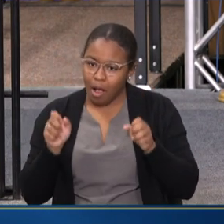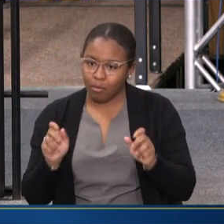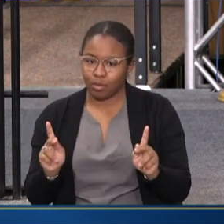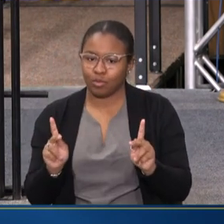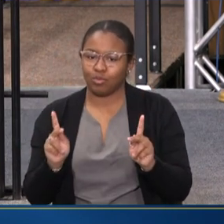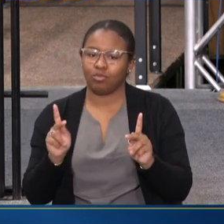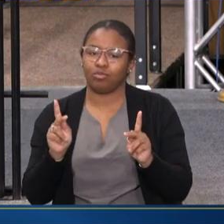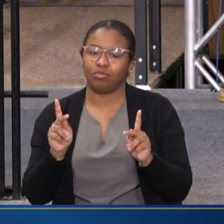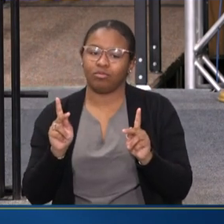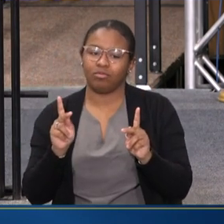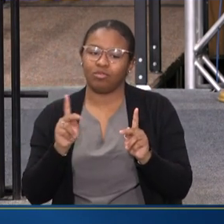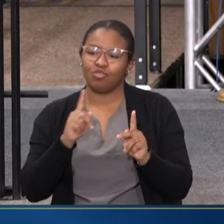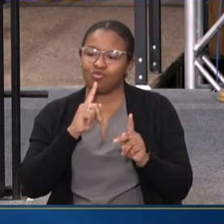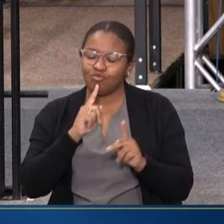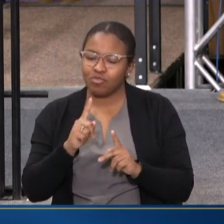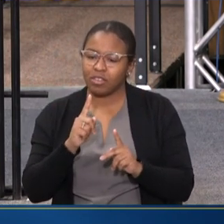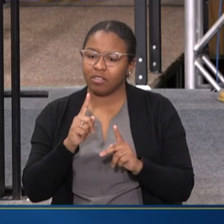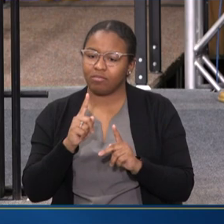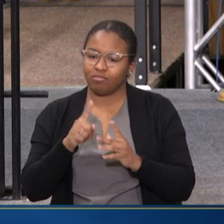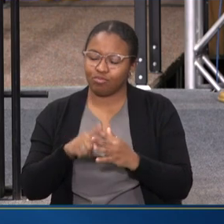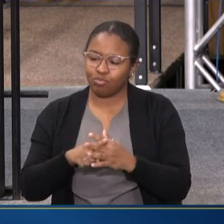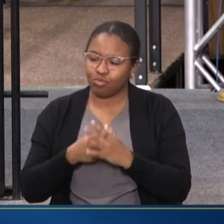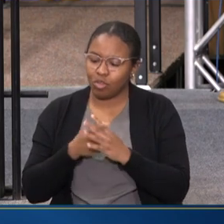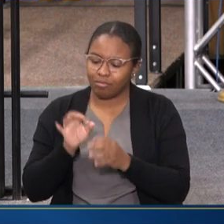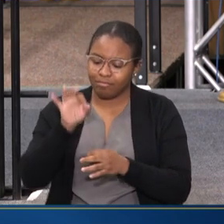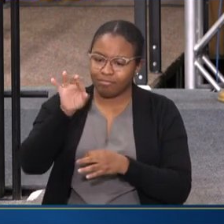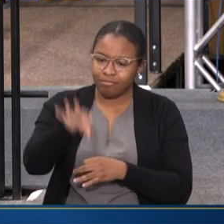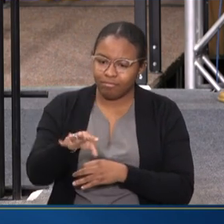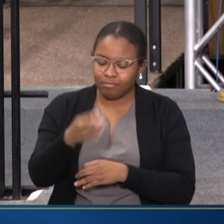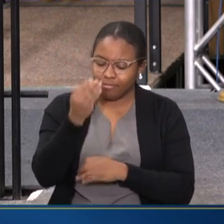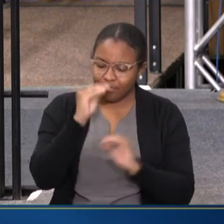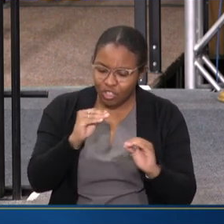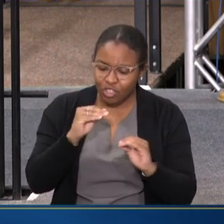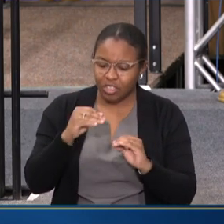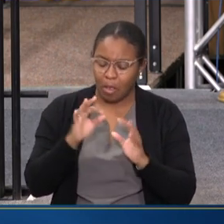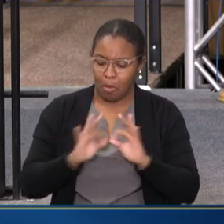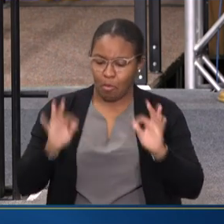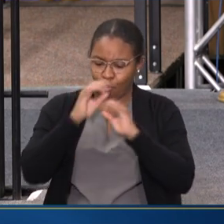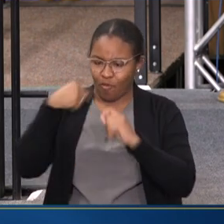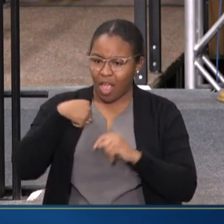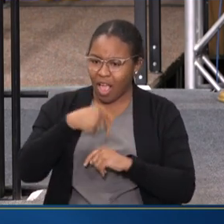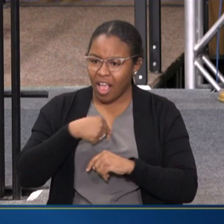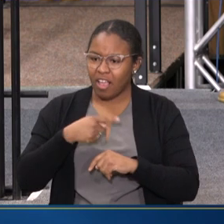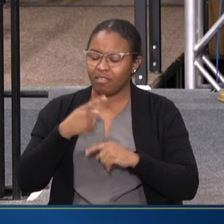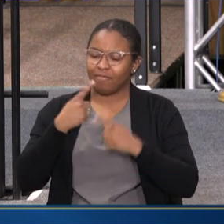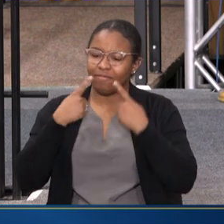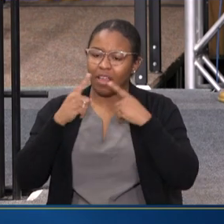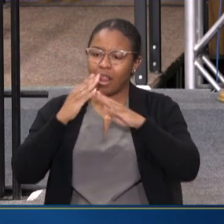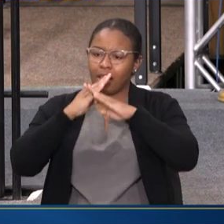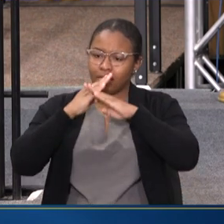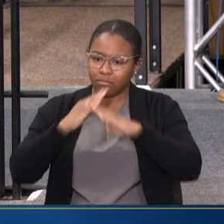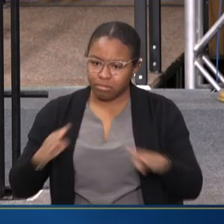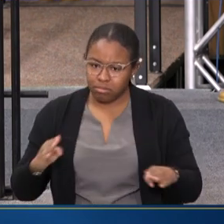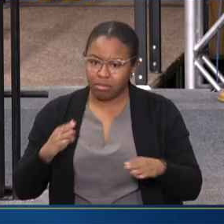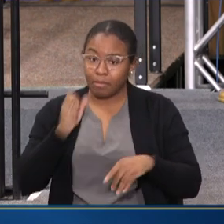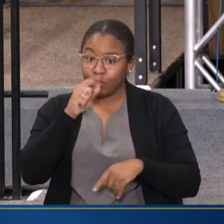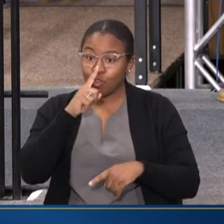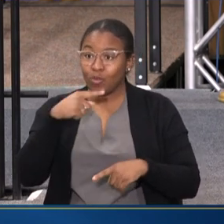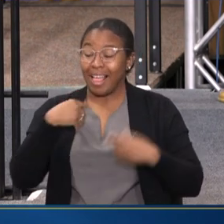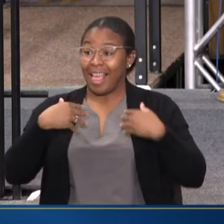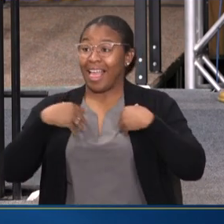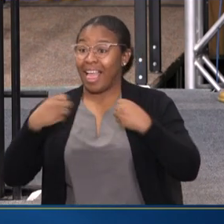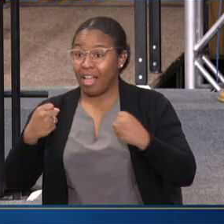TO REALLY PLANT THE SEED OF HOW IMPORTANT IT IS FOR US TO FINALLY BREAK THROUGH AND MAKE SURE THAT WHEN WE SAY